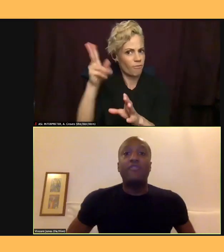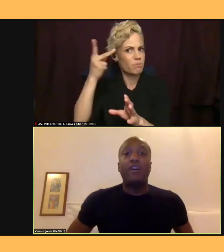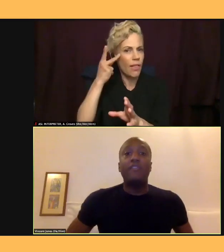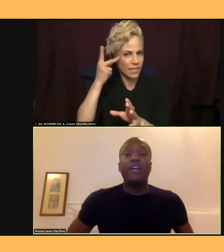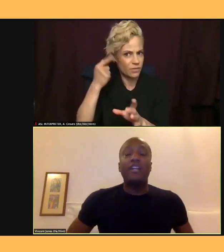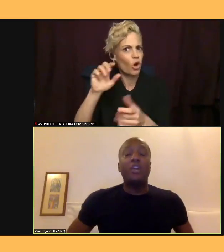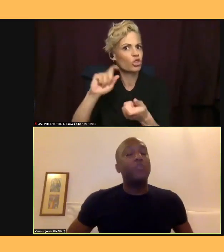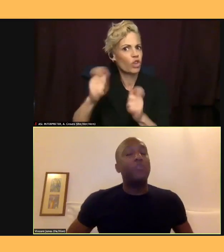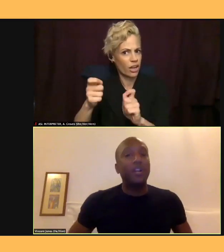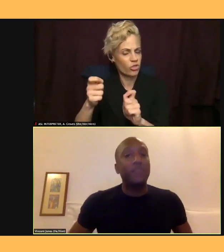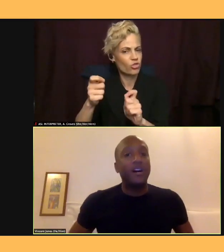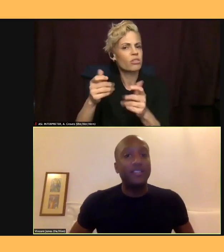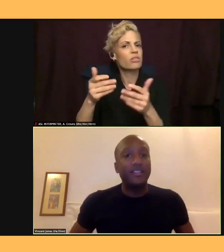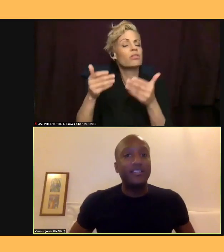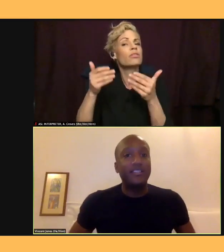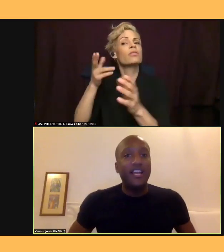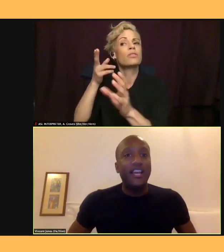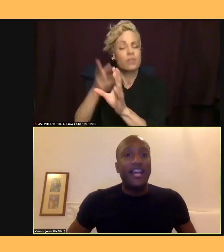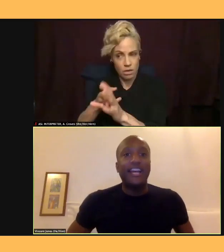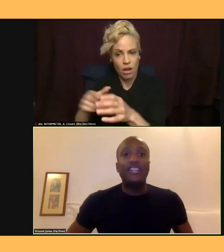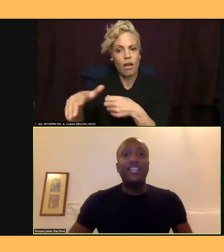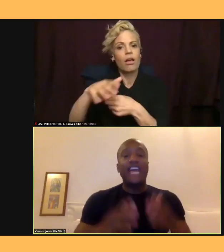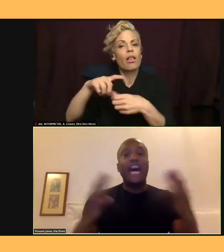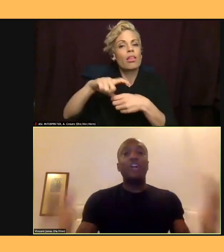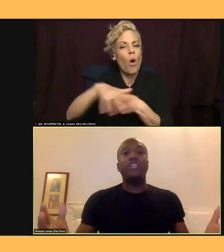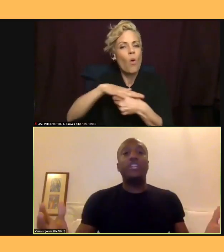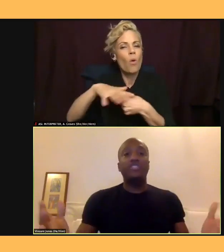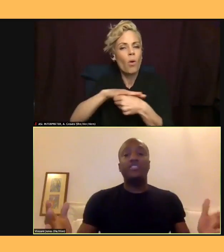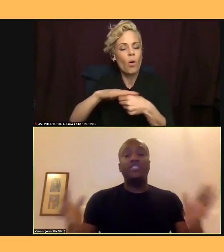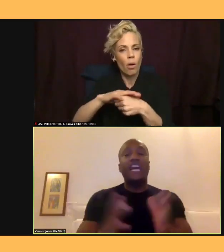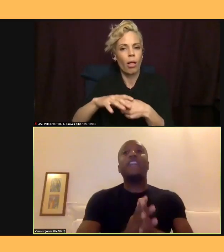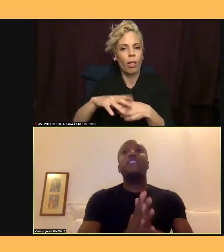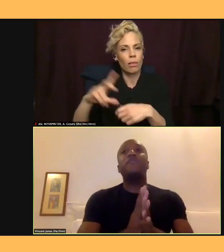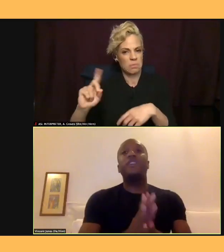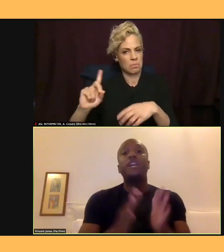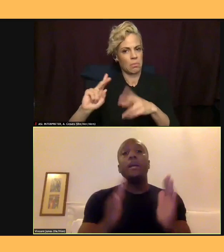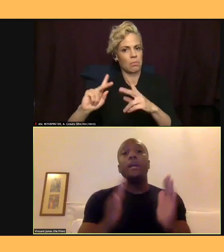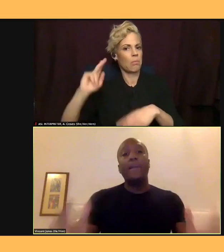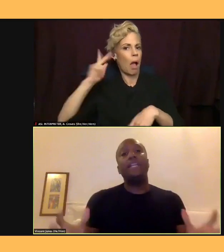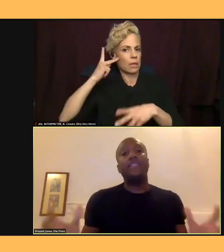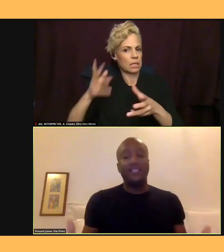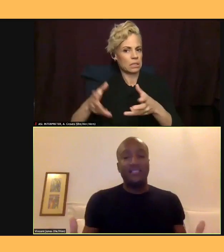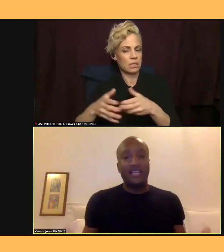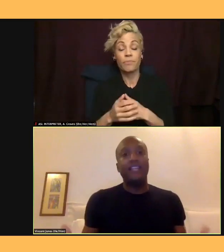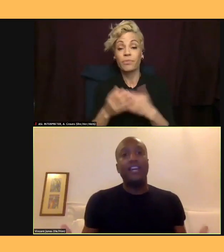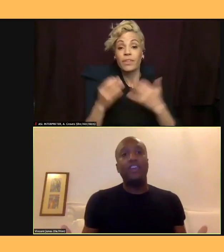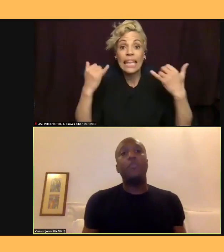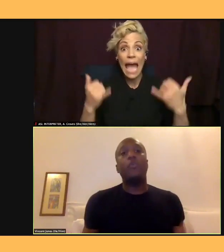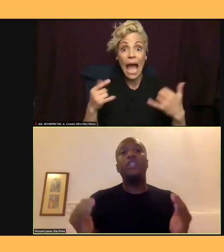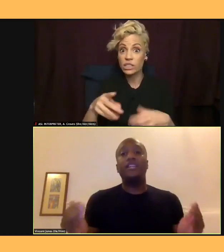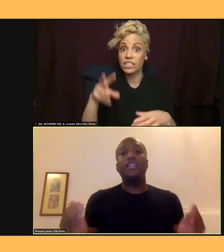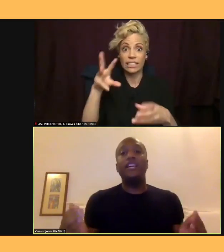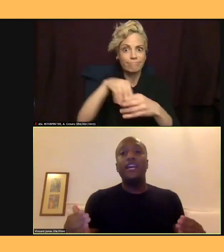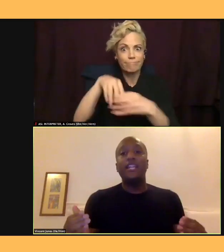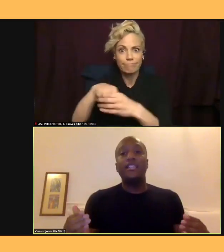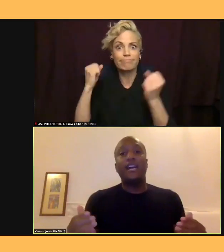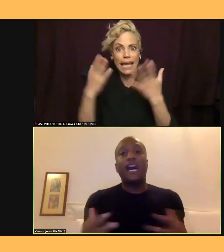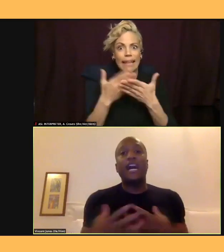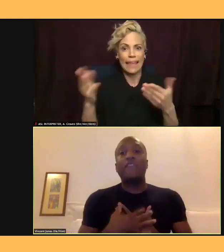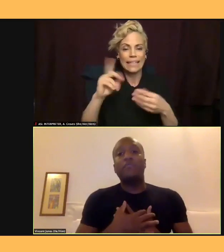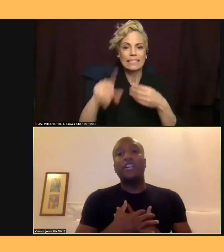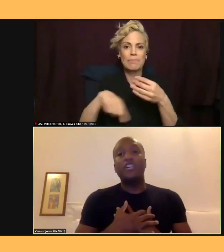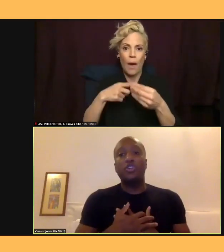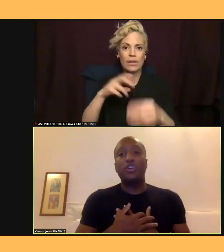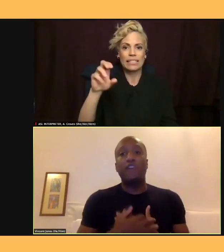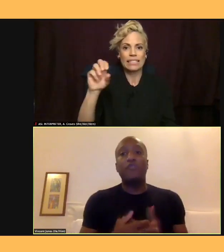party politics. And now she's active in many things in San Diego, but one thing that I have the pleasure of